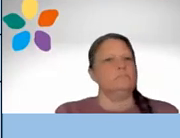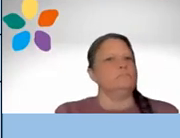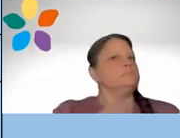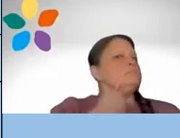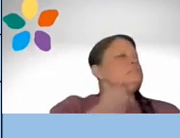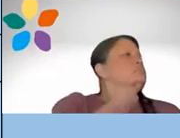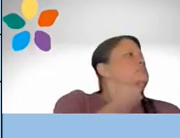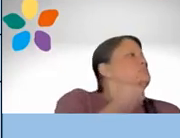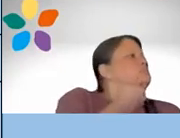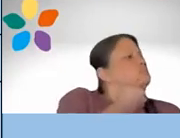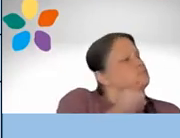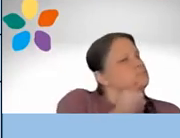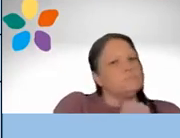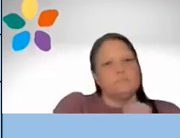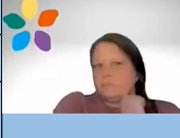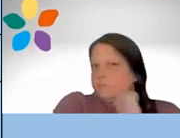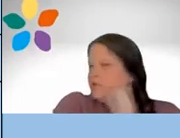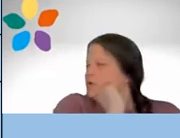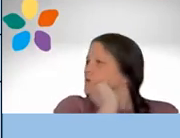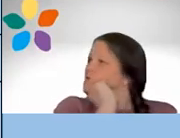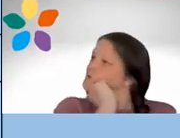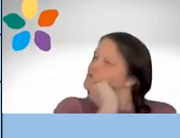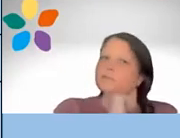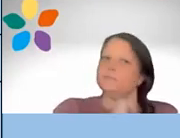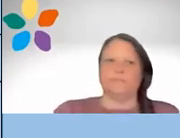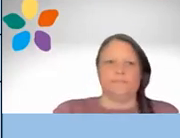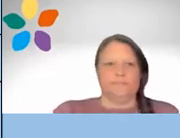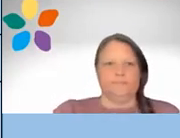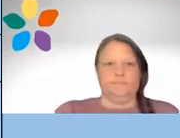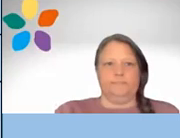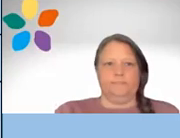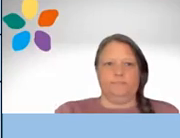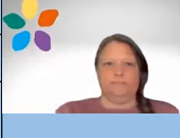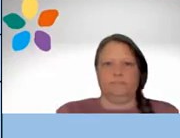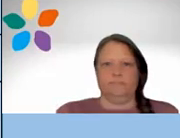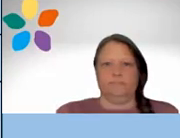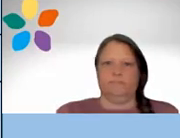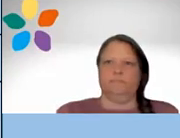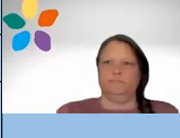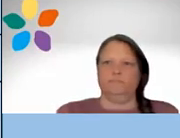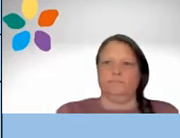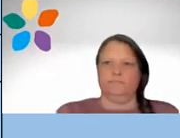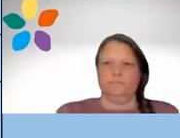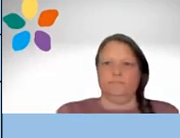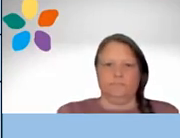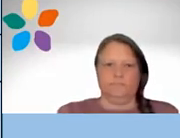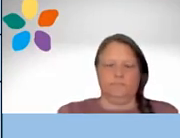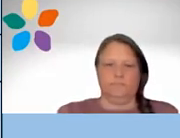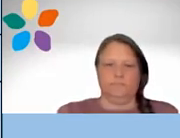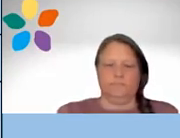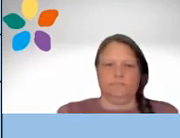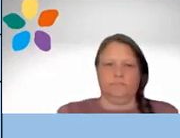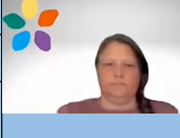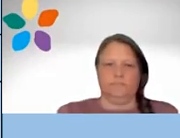category uh similarly in the native hawaiian or other pacific islander uh grouping alta serves